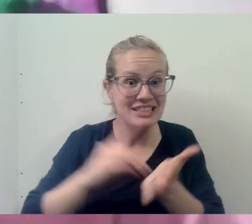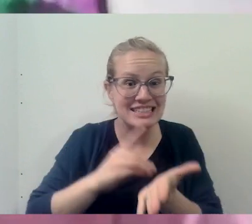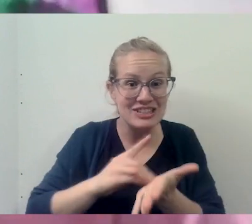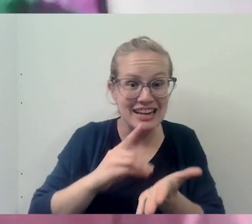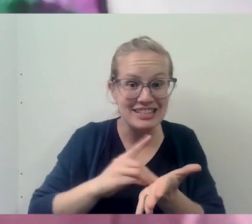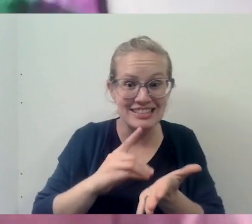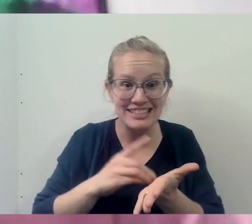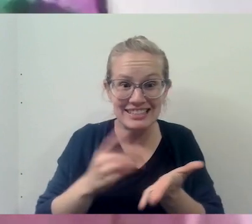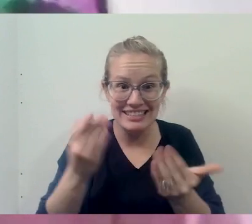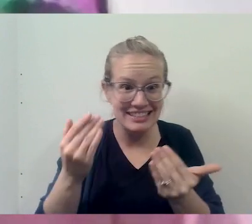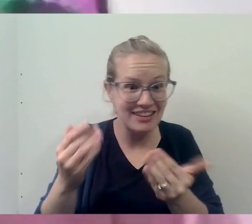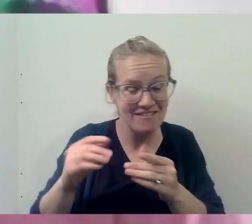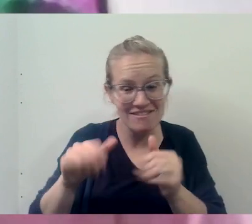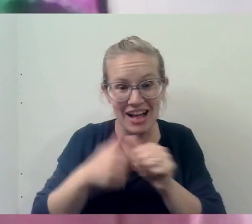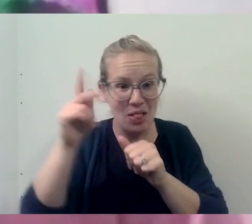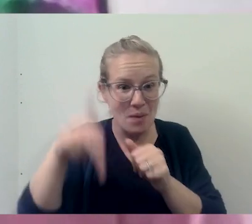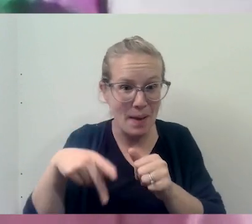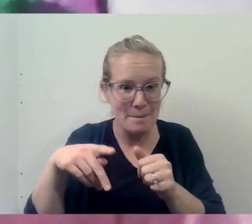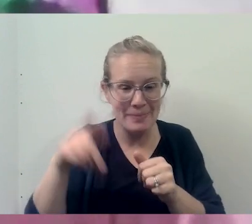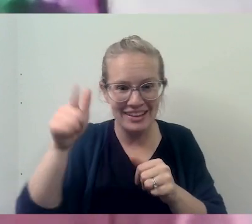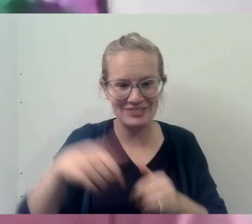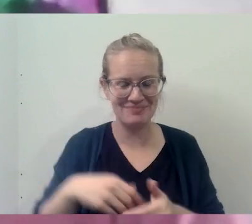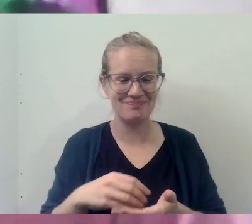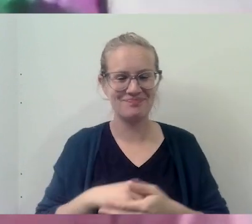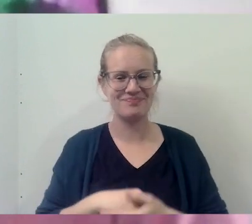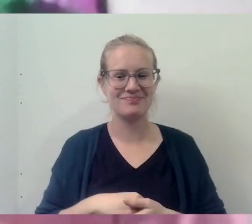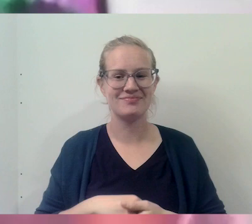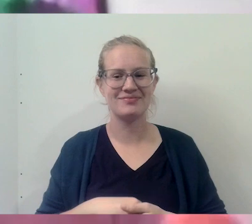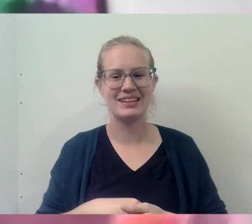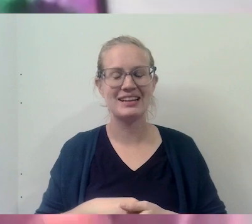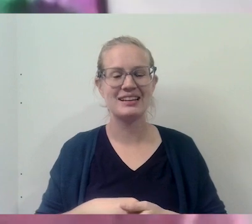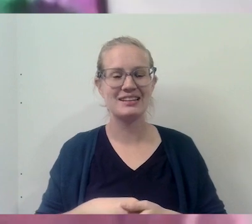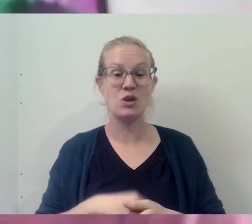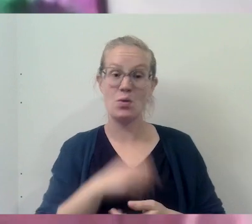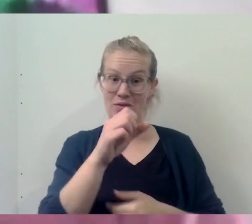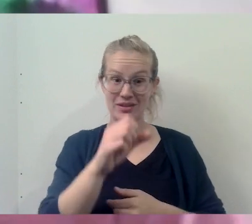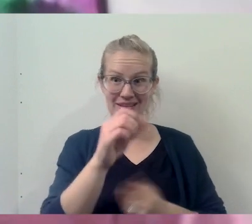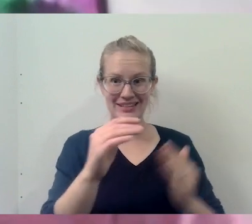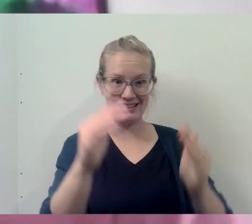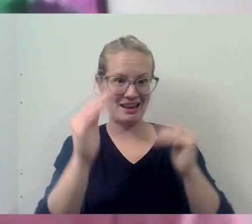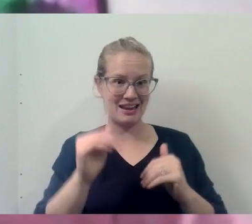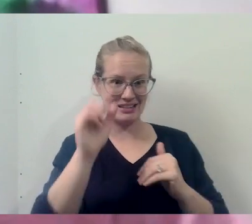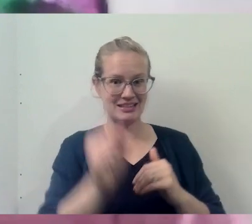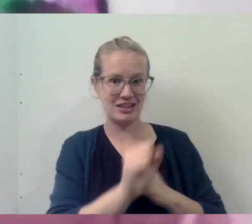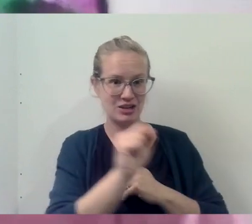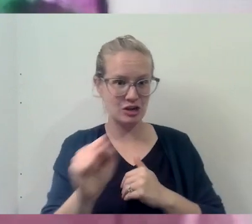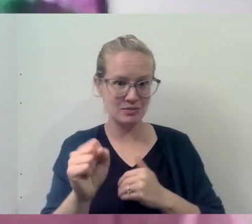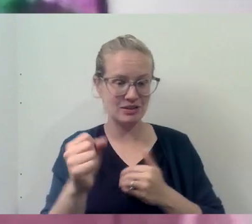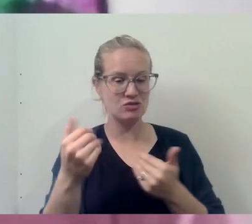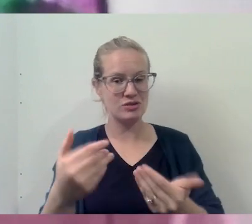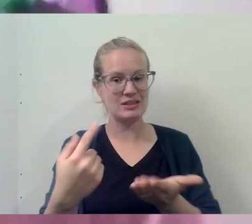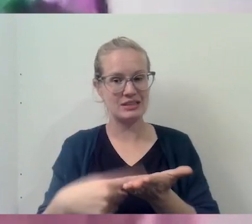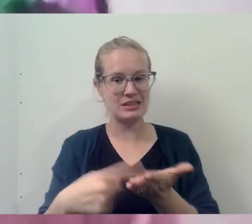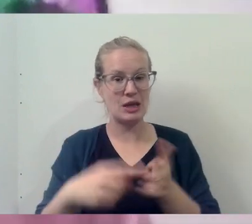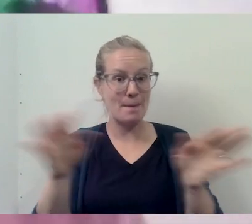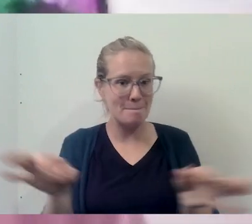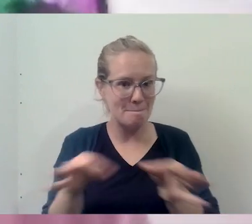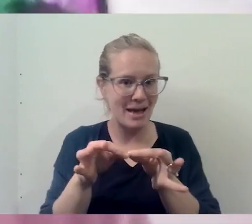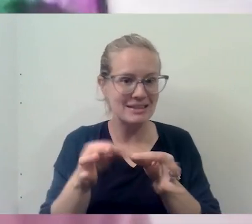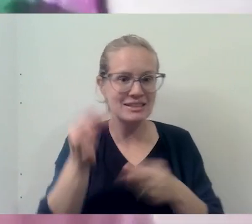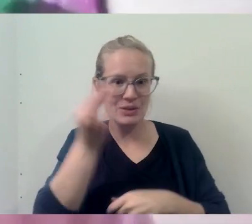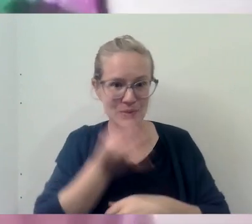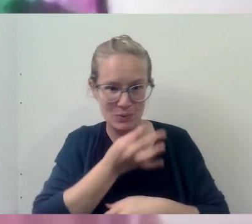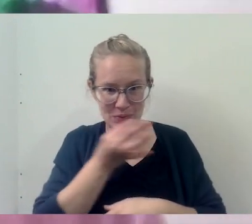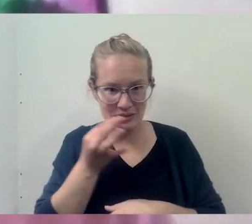that you can hopefully follow up on. Um, I'm going to go from one sacrament to the next here and talk about mass and the Eucharist.